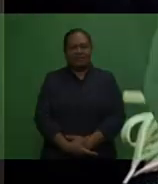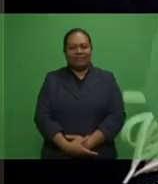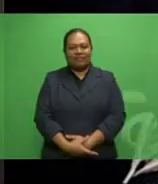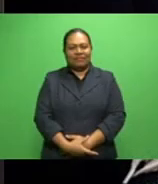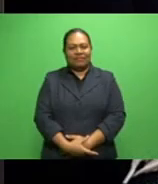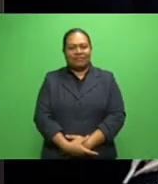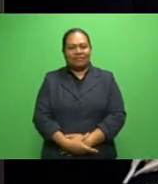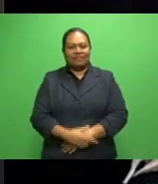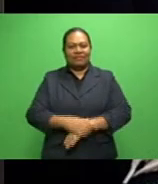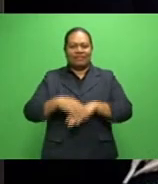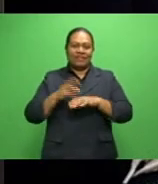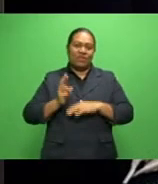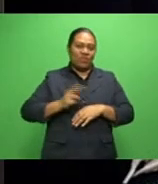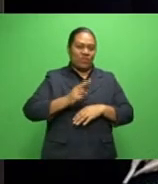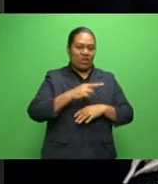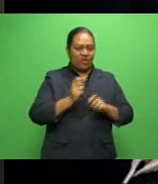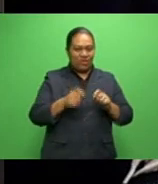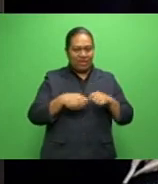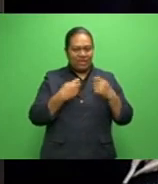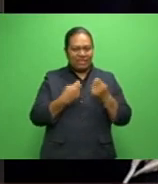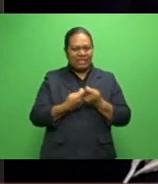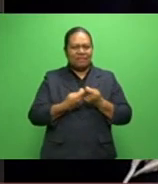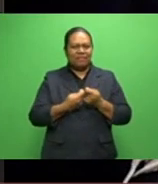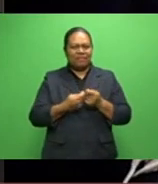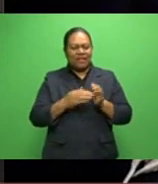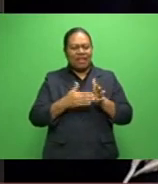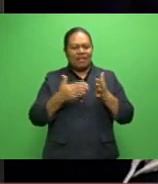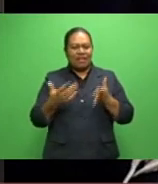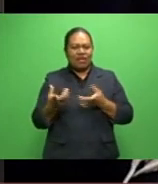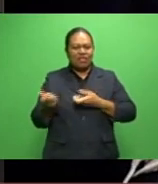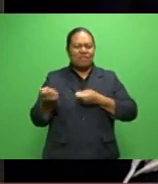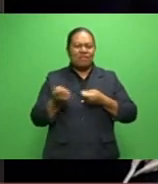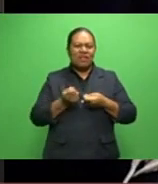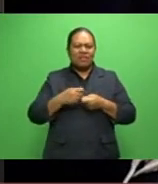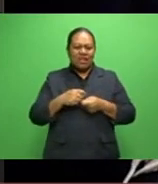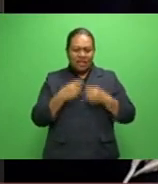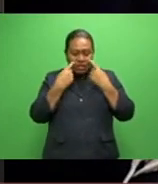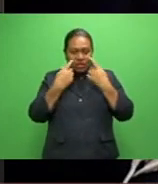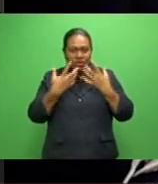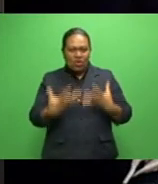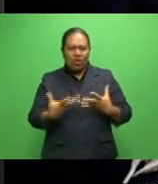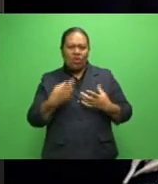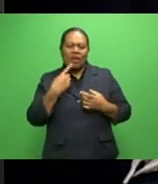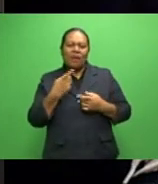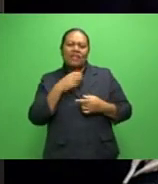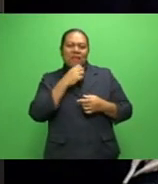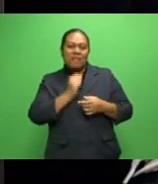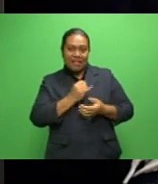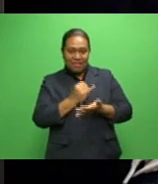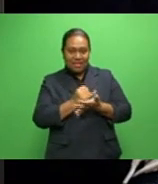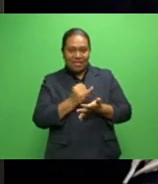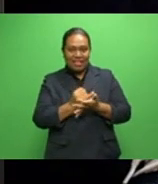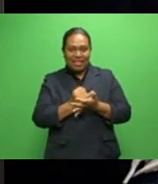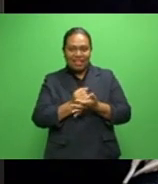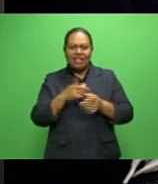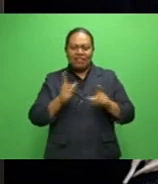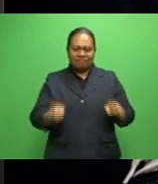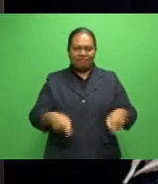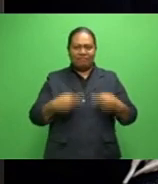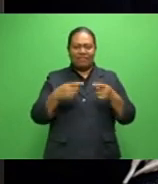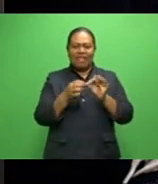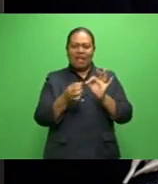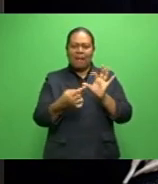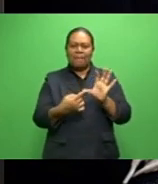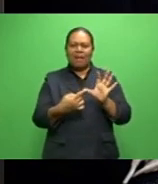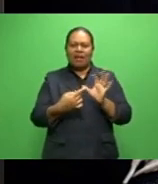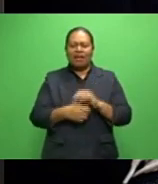The Delta 1 automotive repairs, Rewa side, have declared themselves underdogs for their Punja's Battle of the Giants semifinal clash